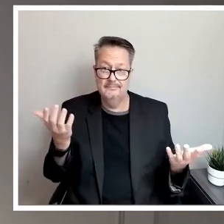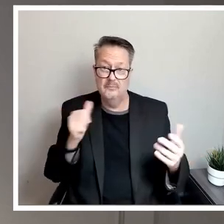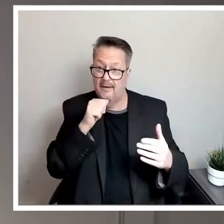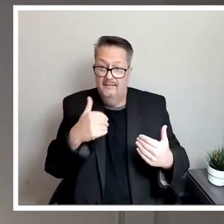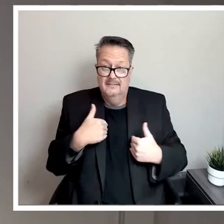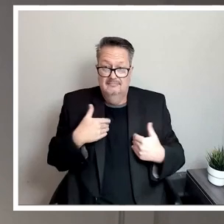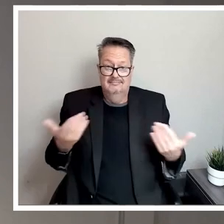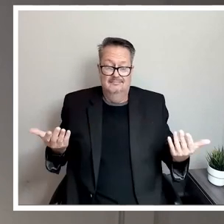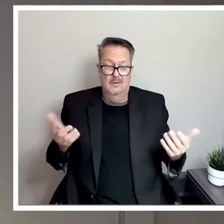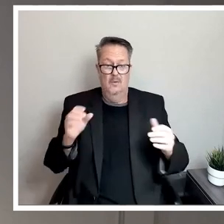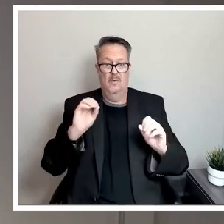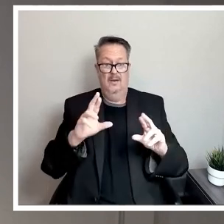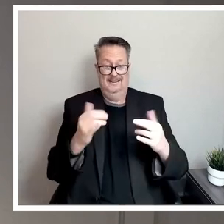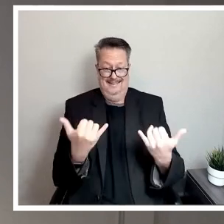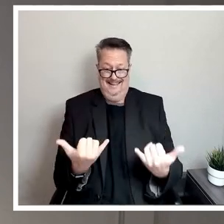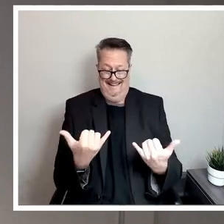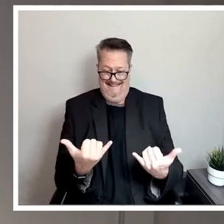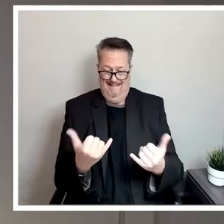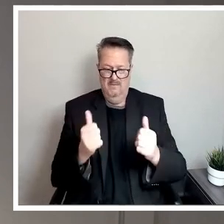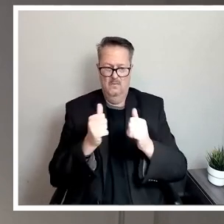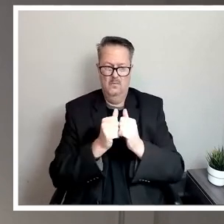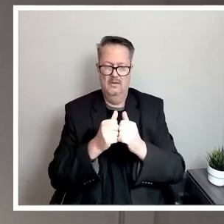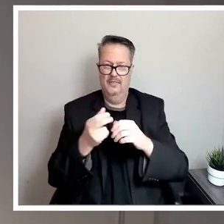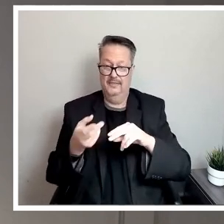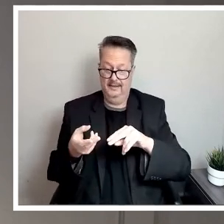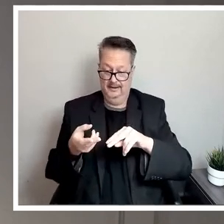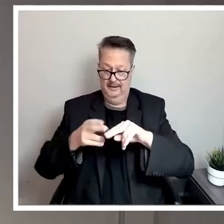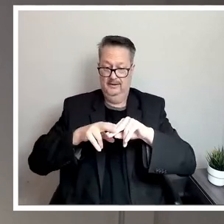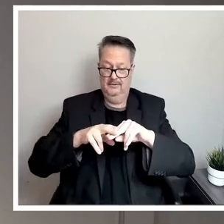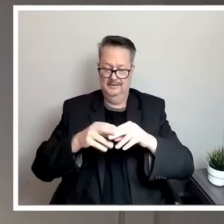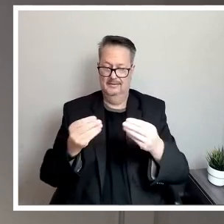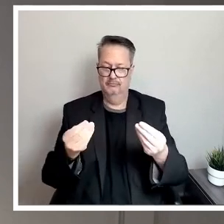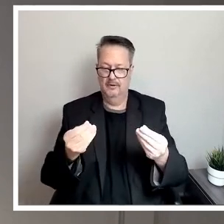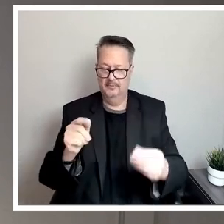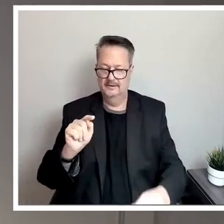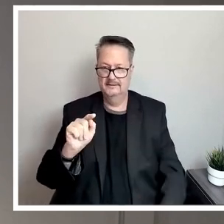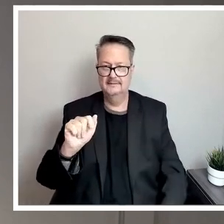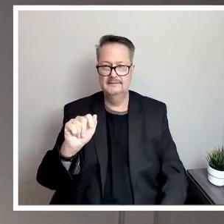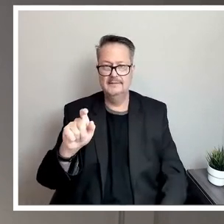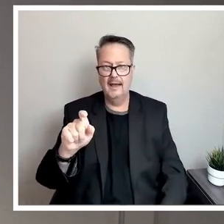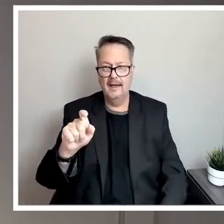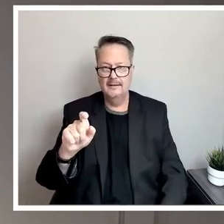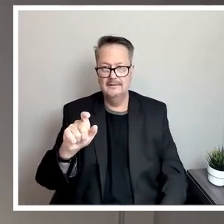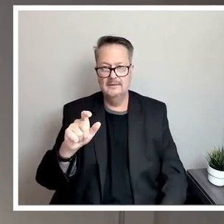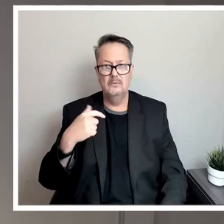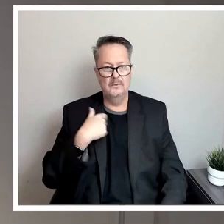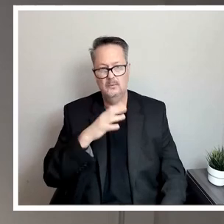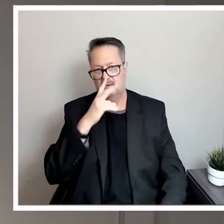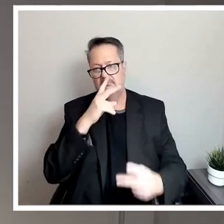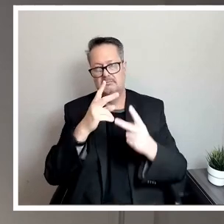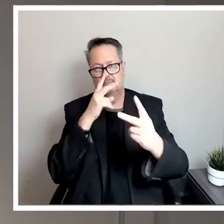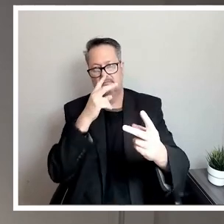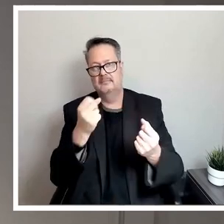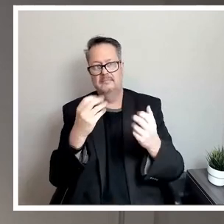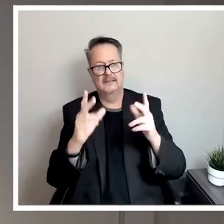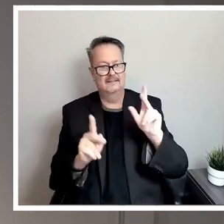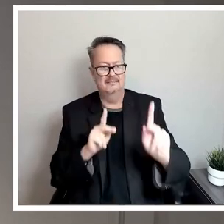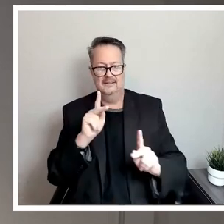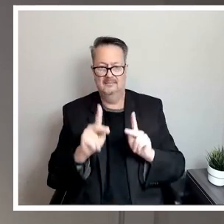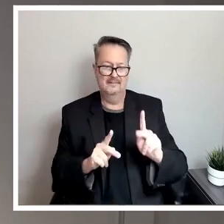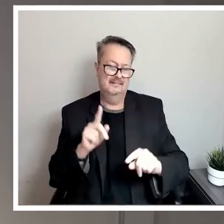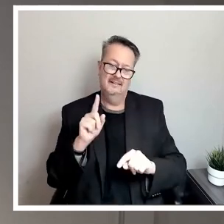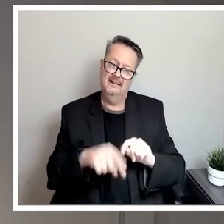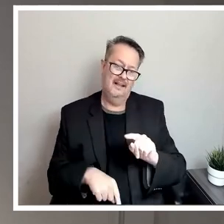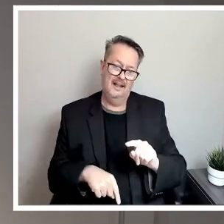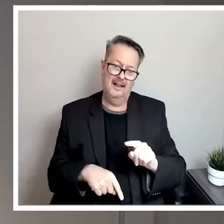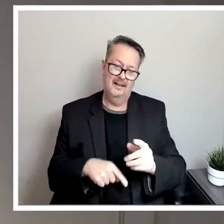And now with the increase of property taxes, we're going to see a lot of people not being able to make